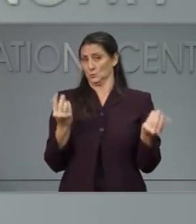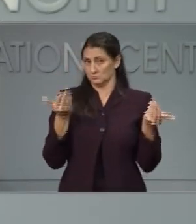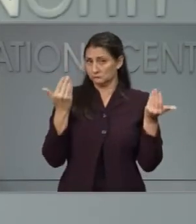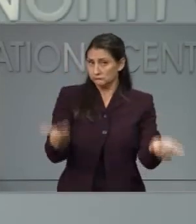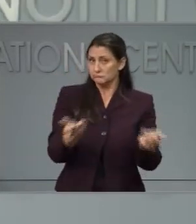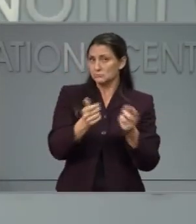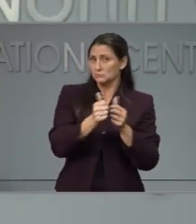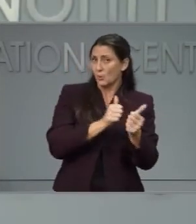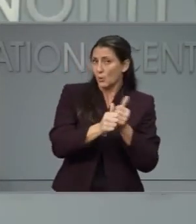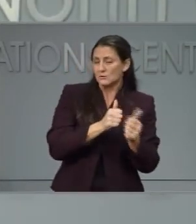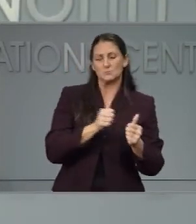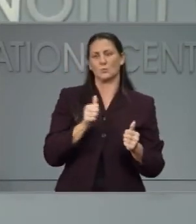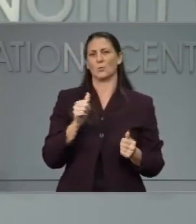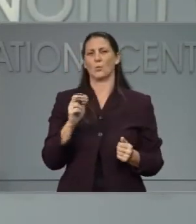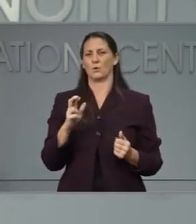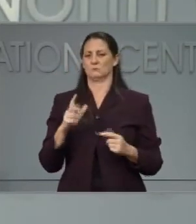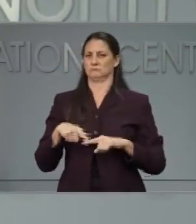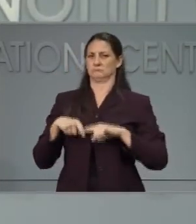Next question, please.